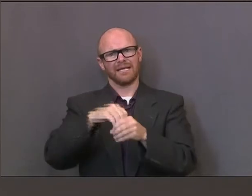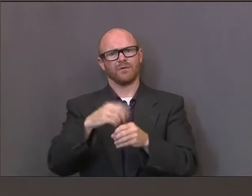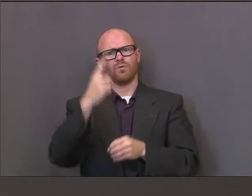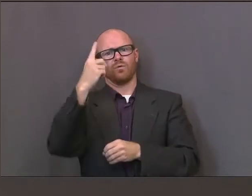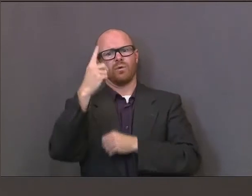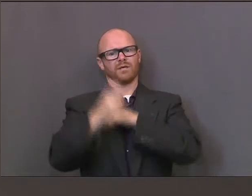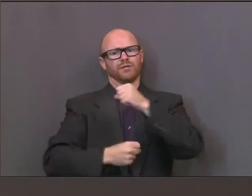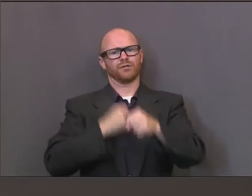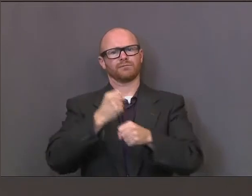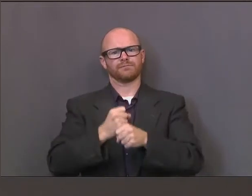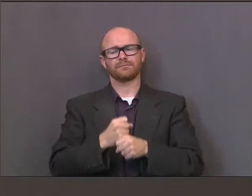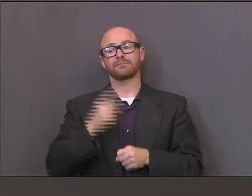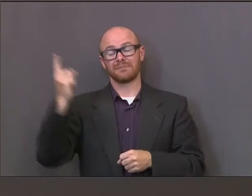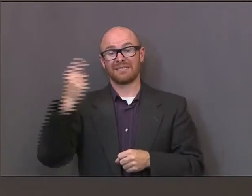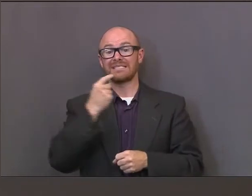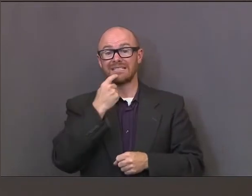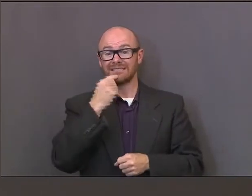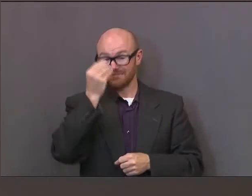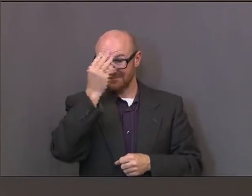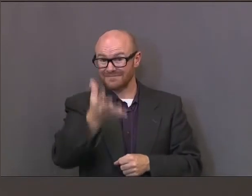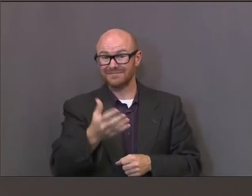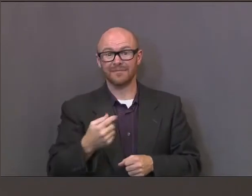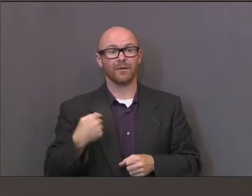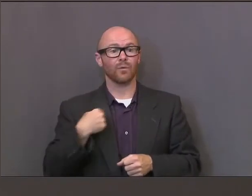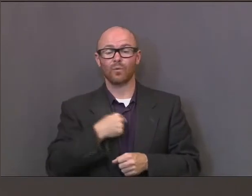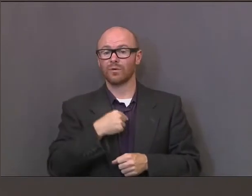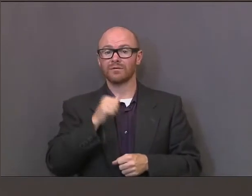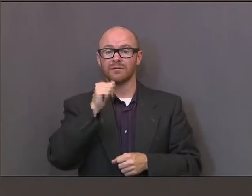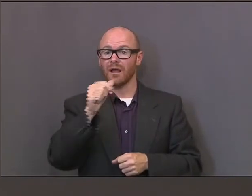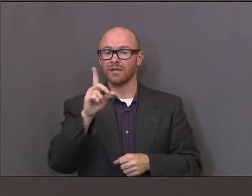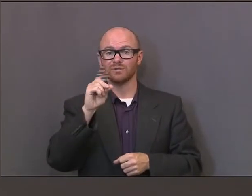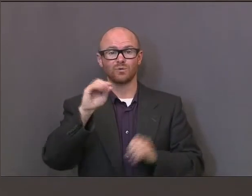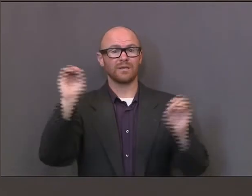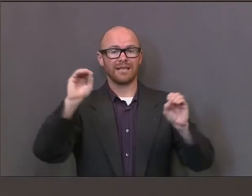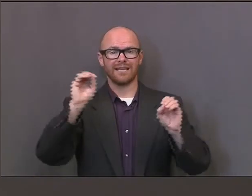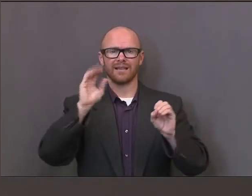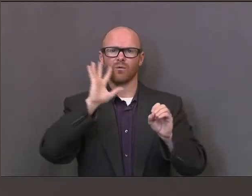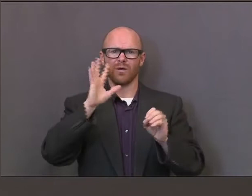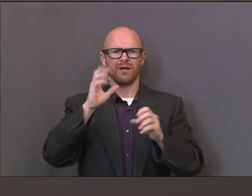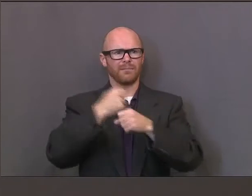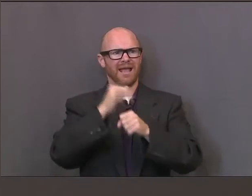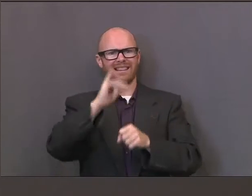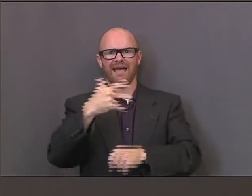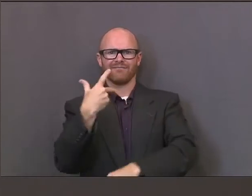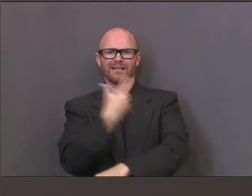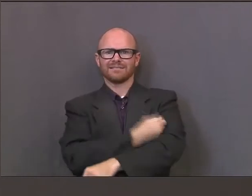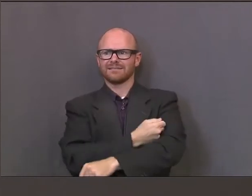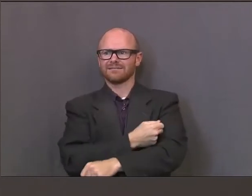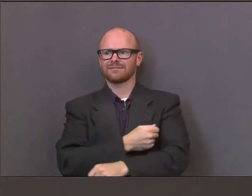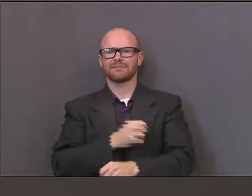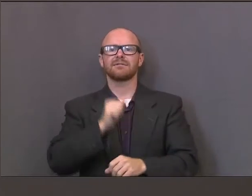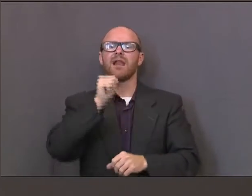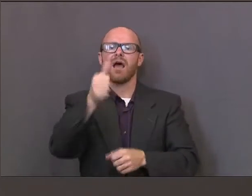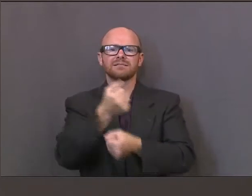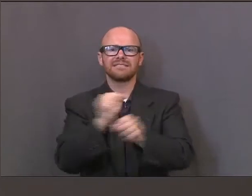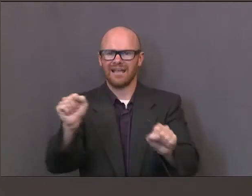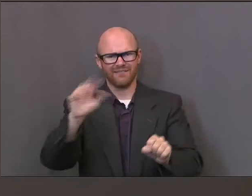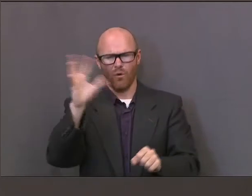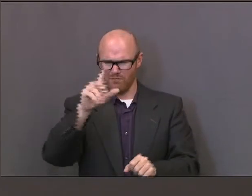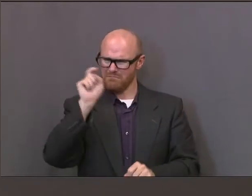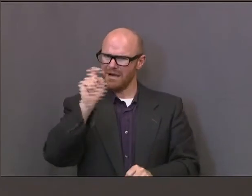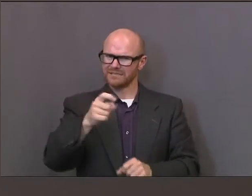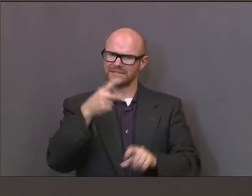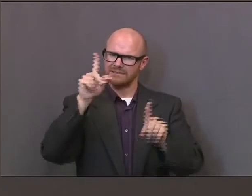And he emphasized, too, that we're not doing anything that's going to, in fact, make it unsafe, or that we're cutting corners as far as the protocol is